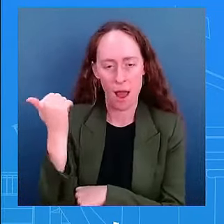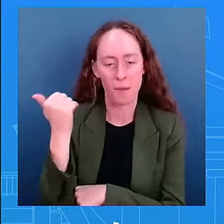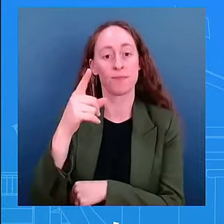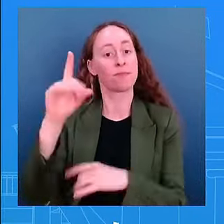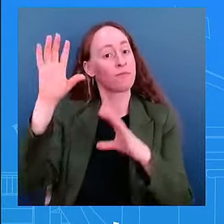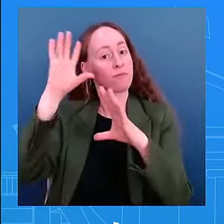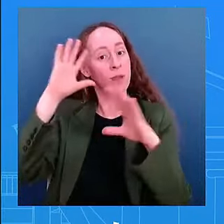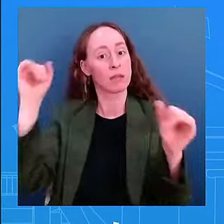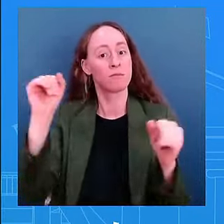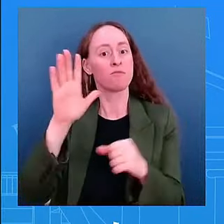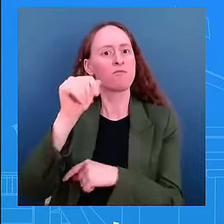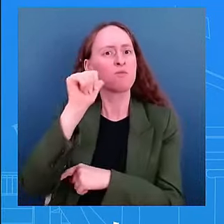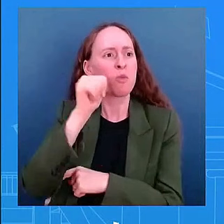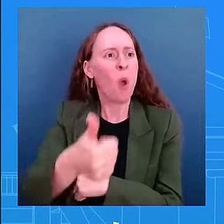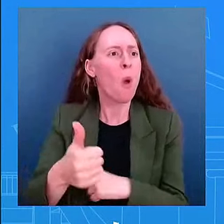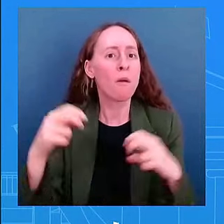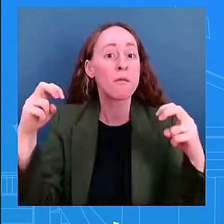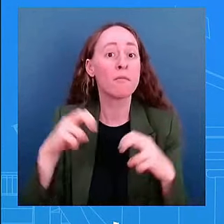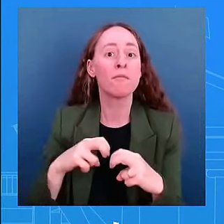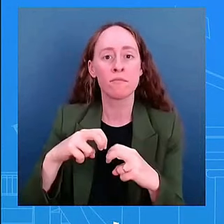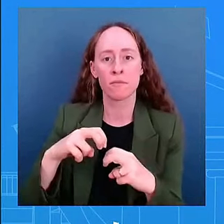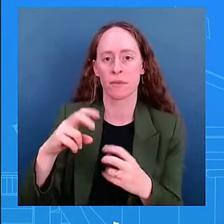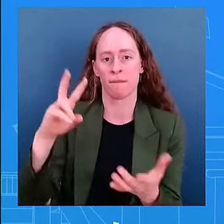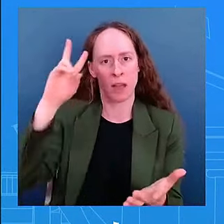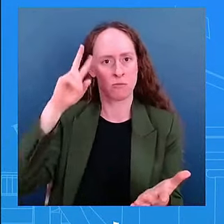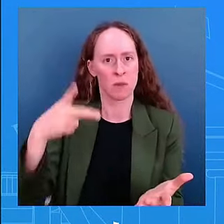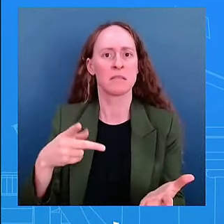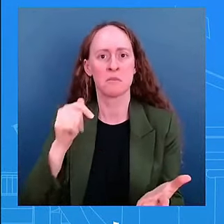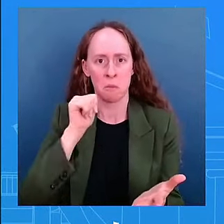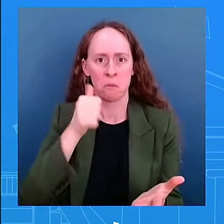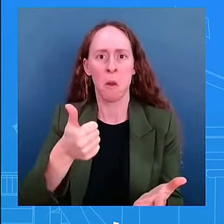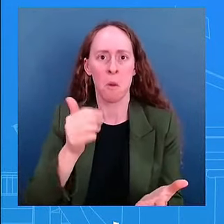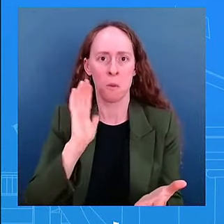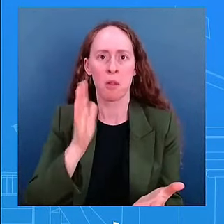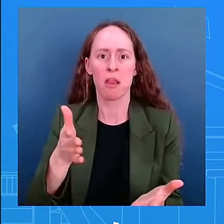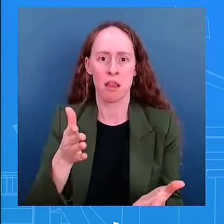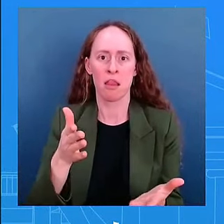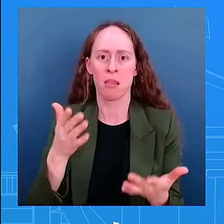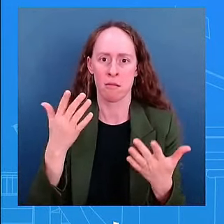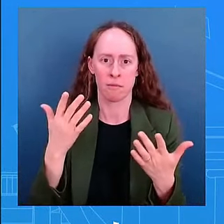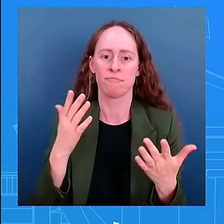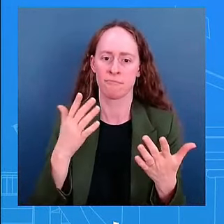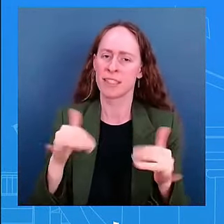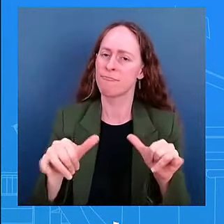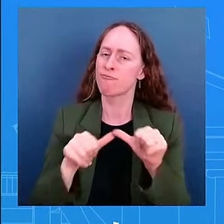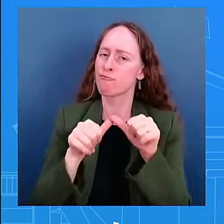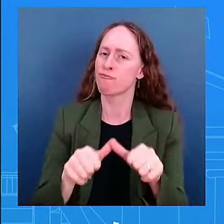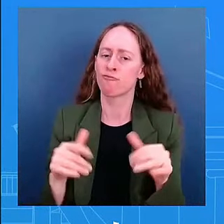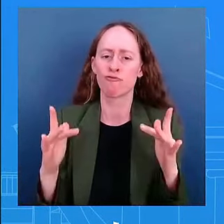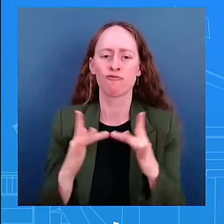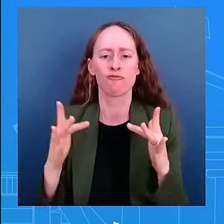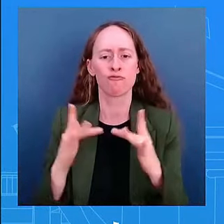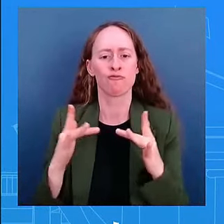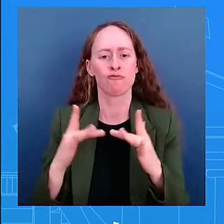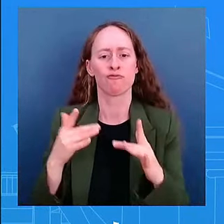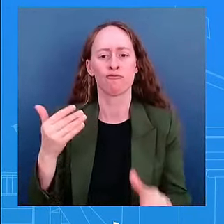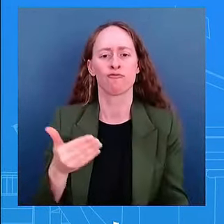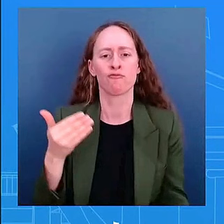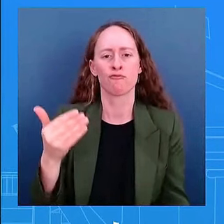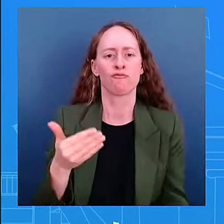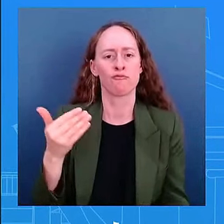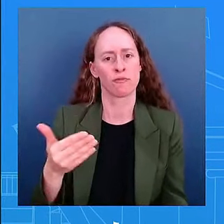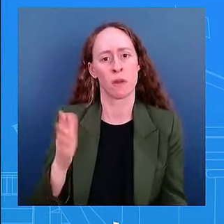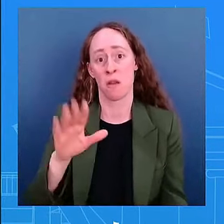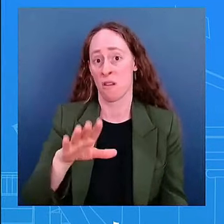regularly do as i said they stay in regular uh contact as uh as she is a critical partner for him and how he